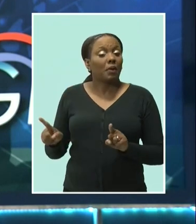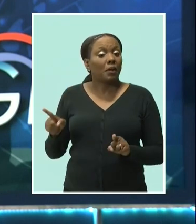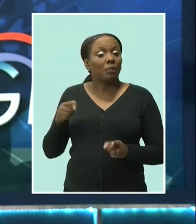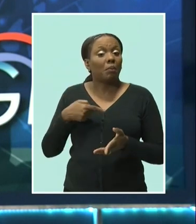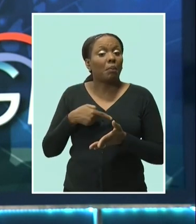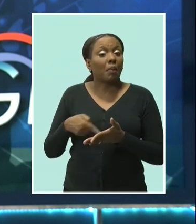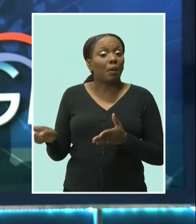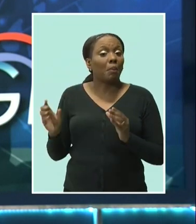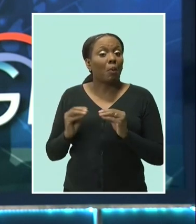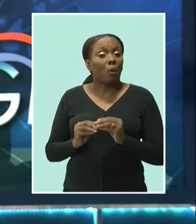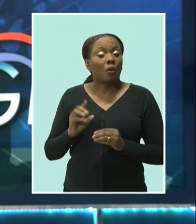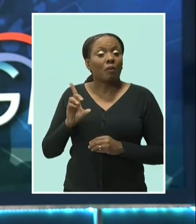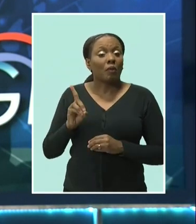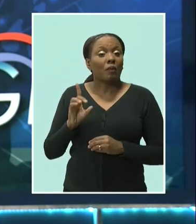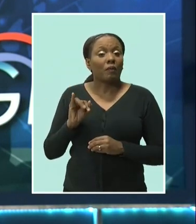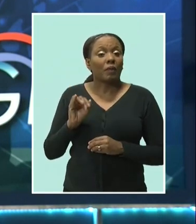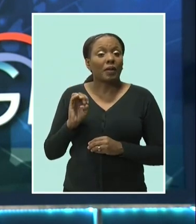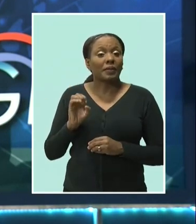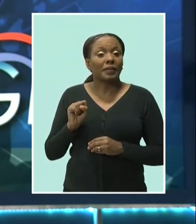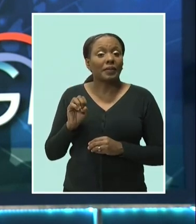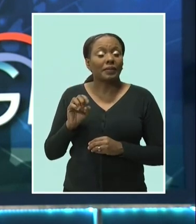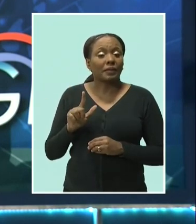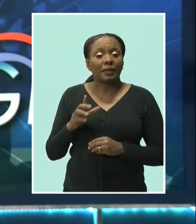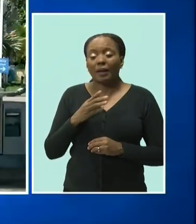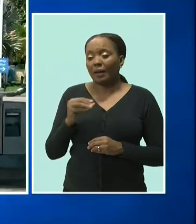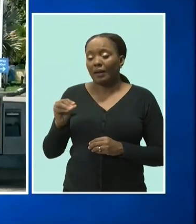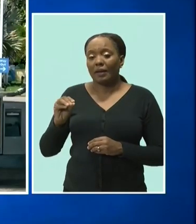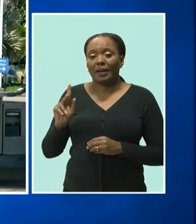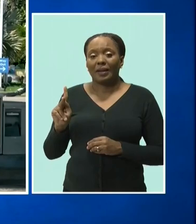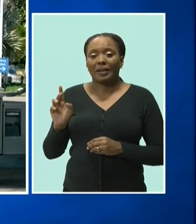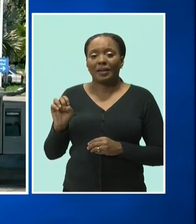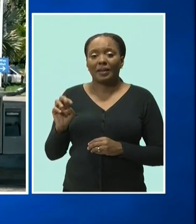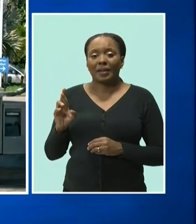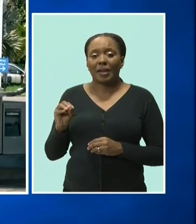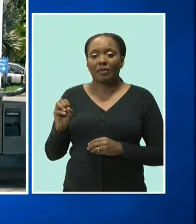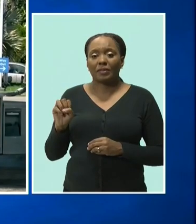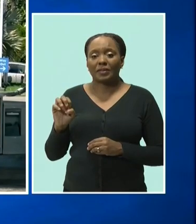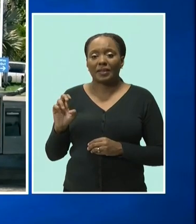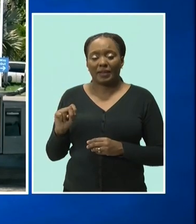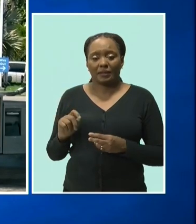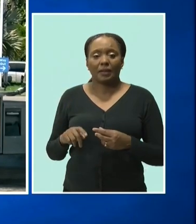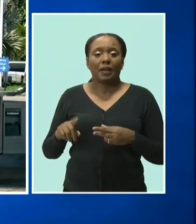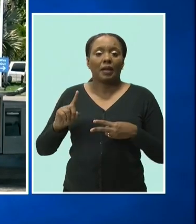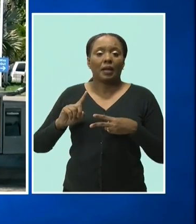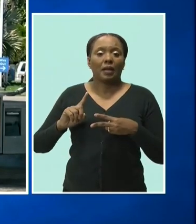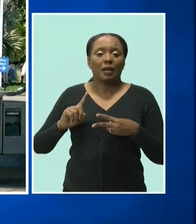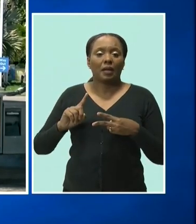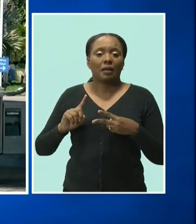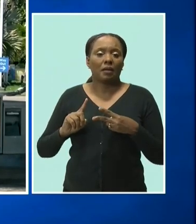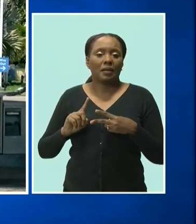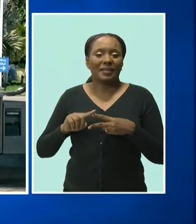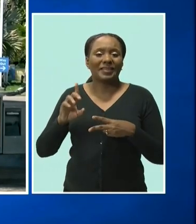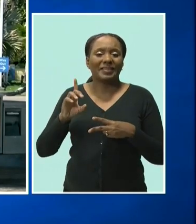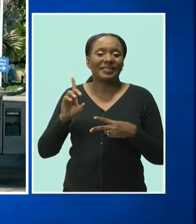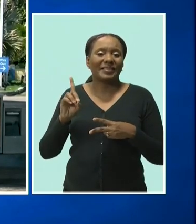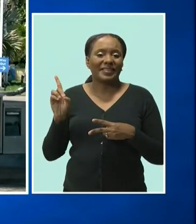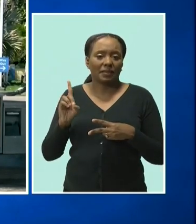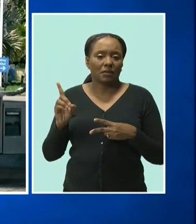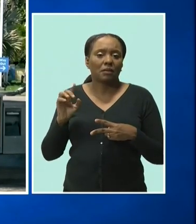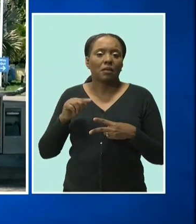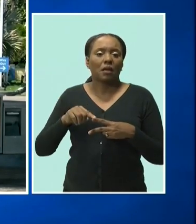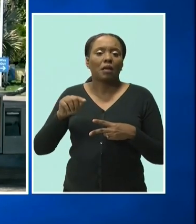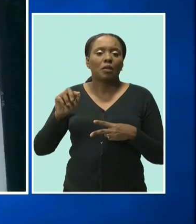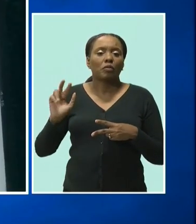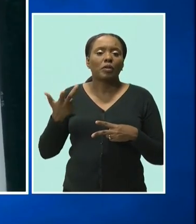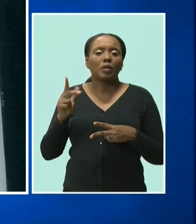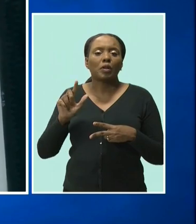paying more for diesel and kerosene from today. Diesel will now be sold at $3.28 per litre. That's an increase